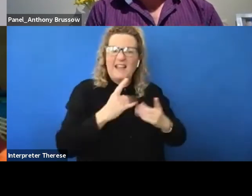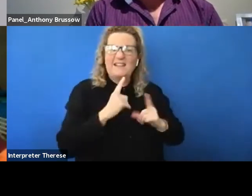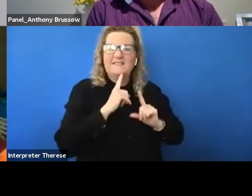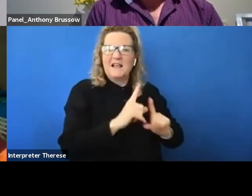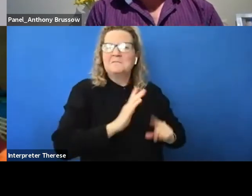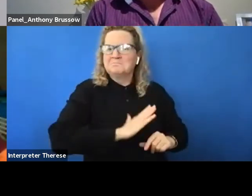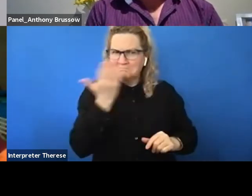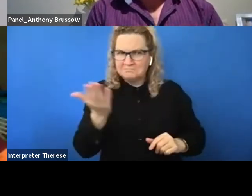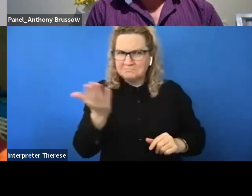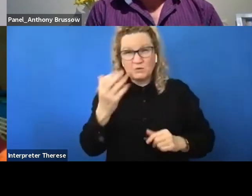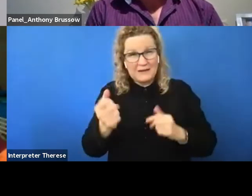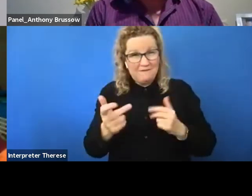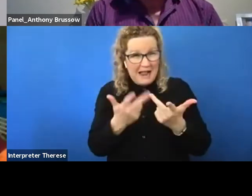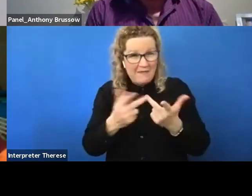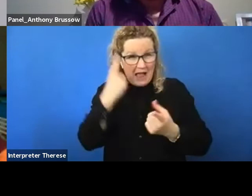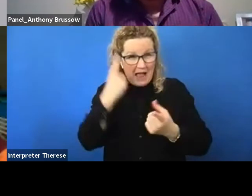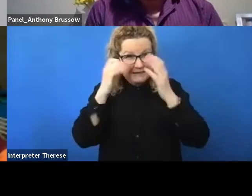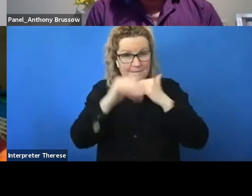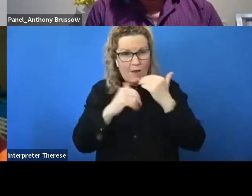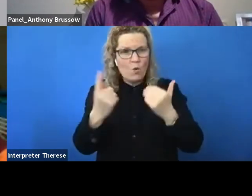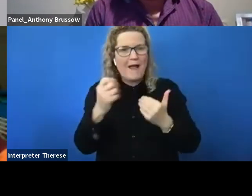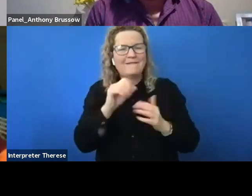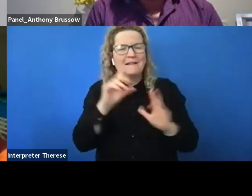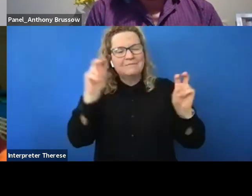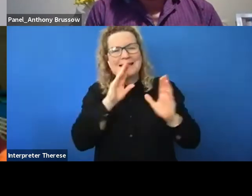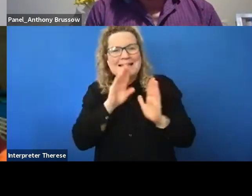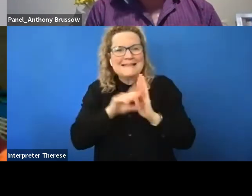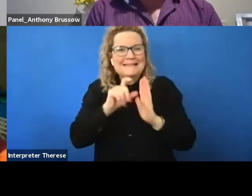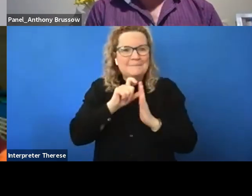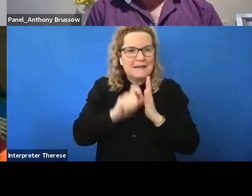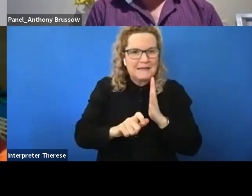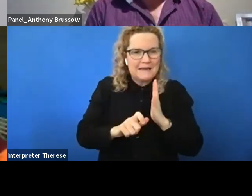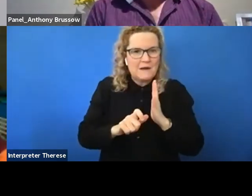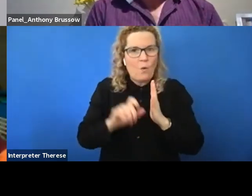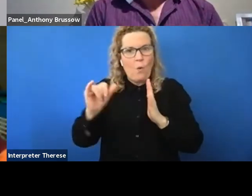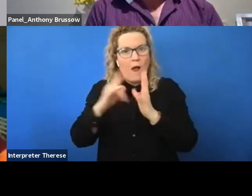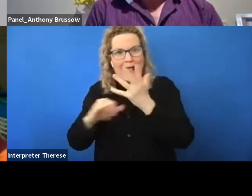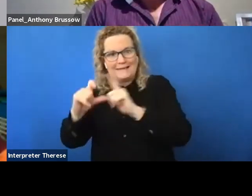whole question of disclosure around people with hidden disabilities or around people who are autistic?